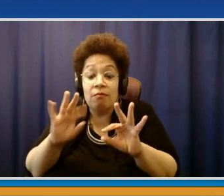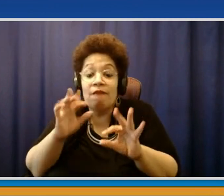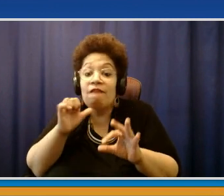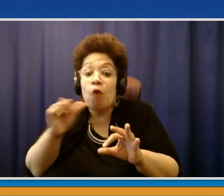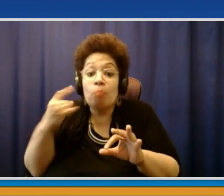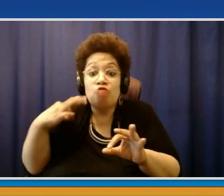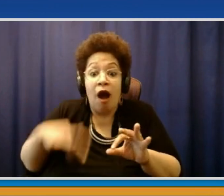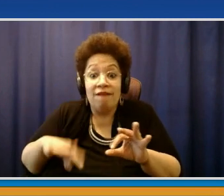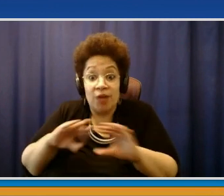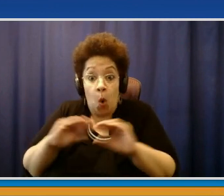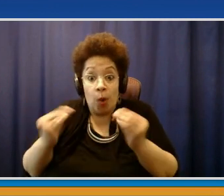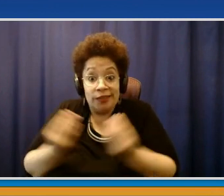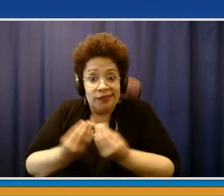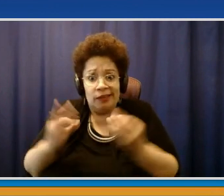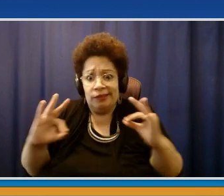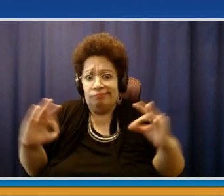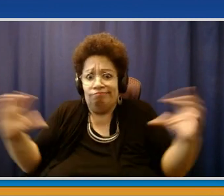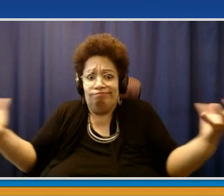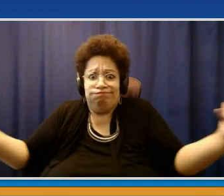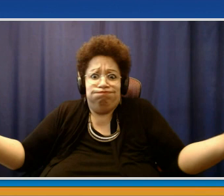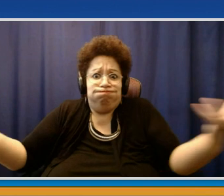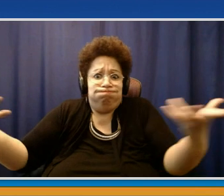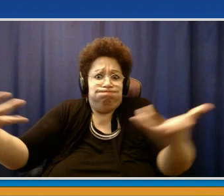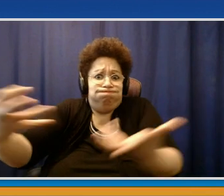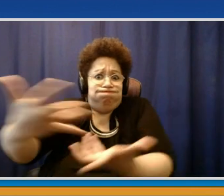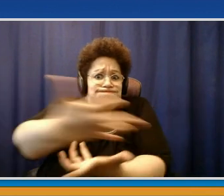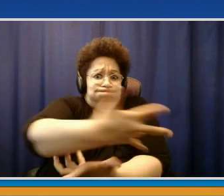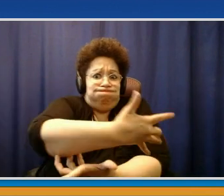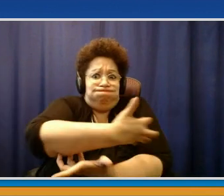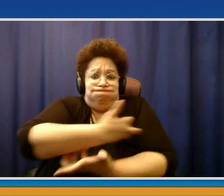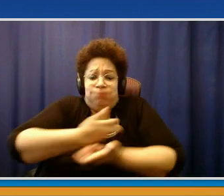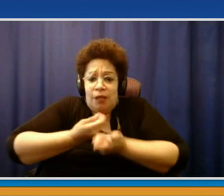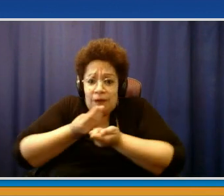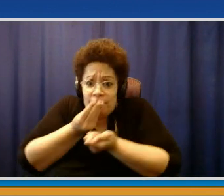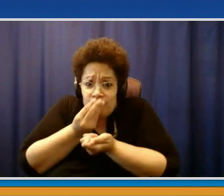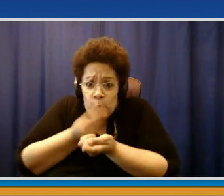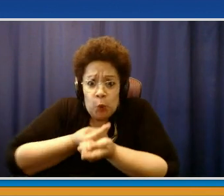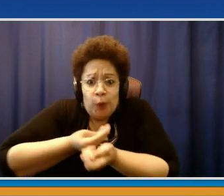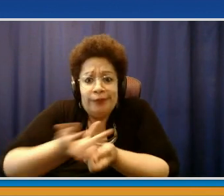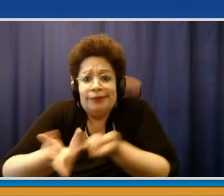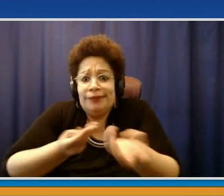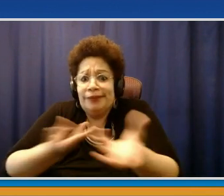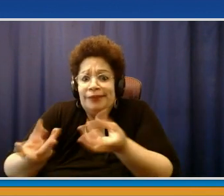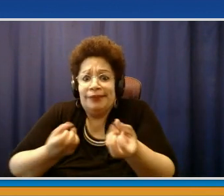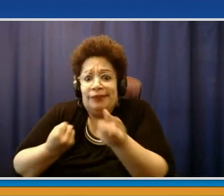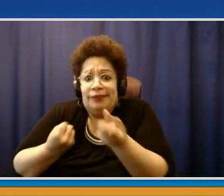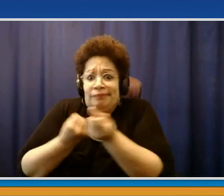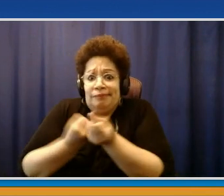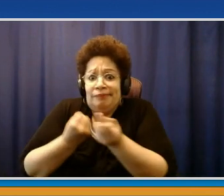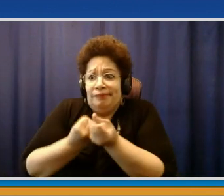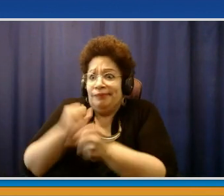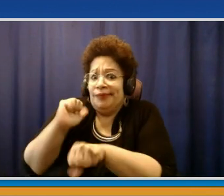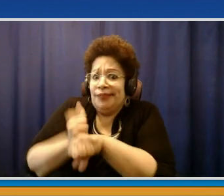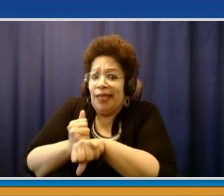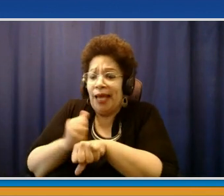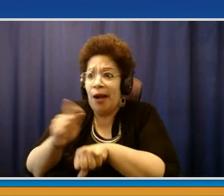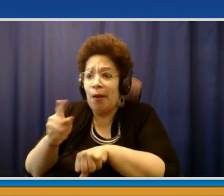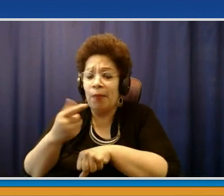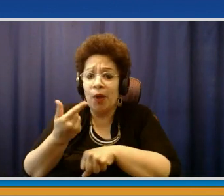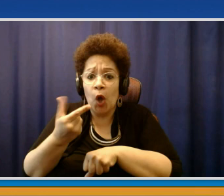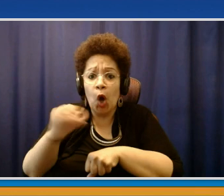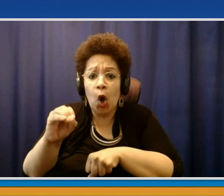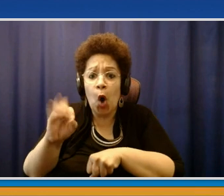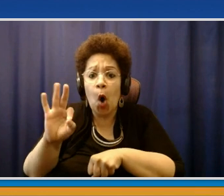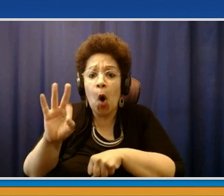people from again, from Lewisboro, Somers, Southeast, just the area around us coming over. And, you know, we're putting food in